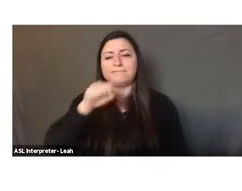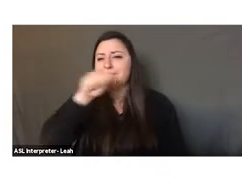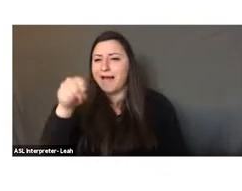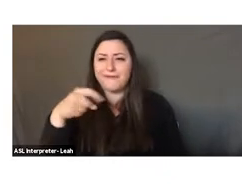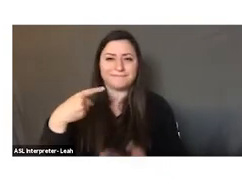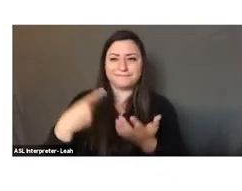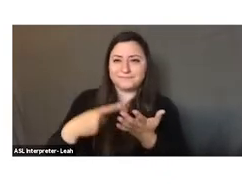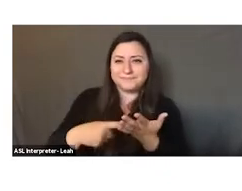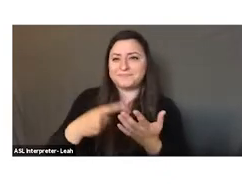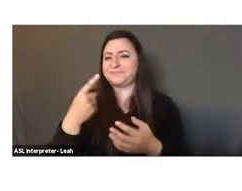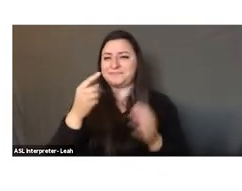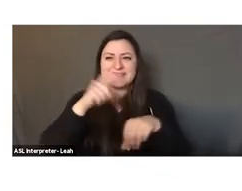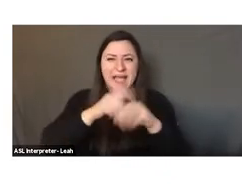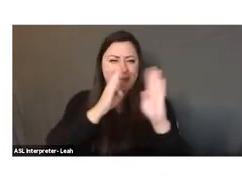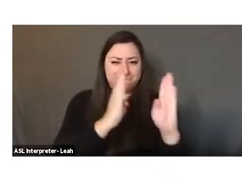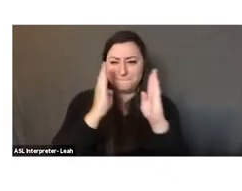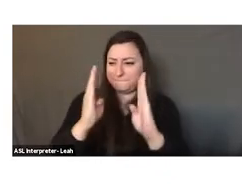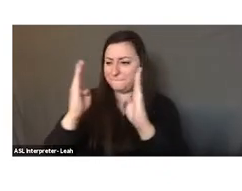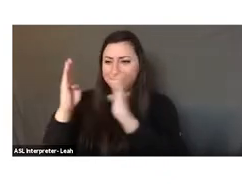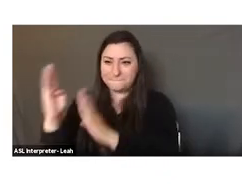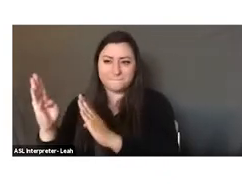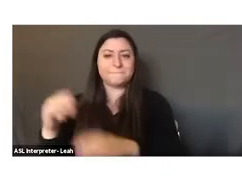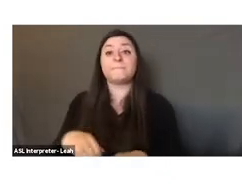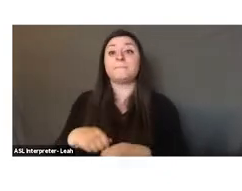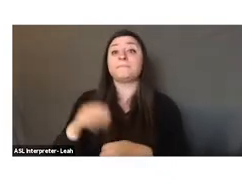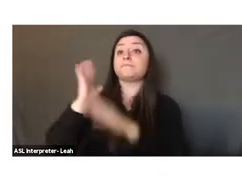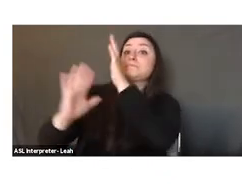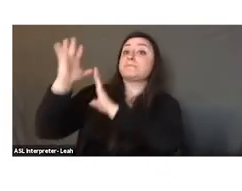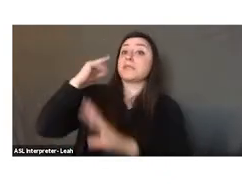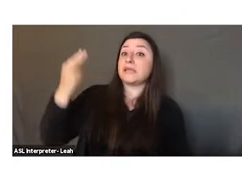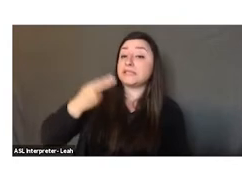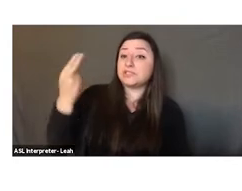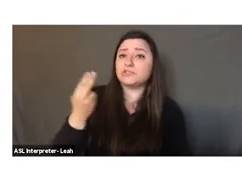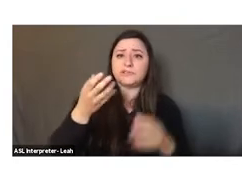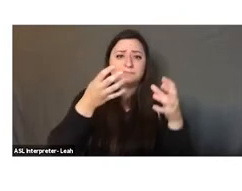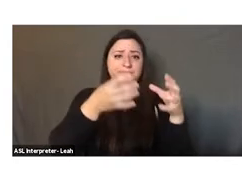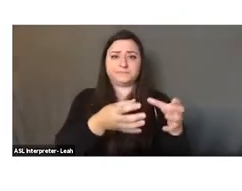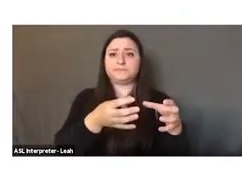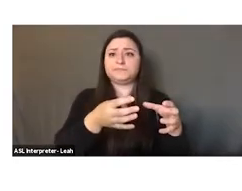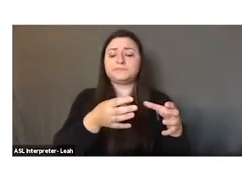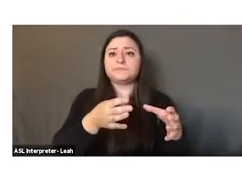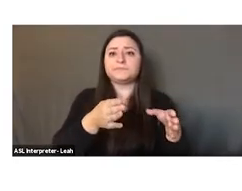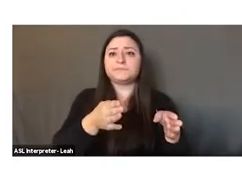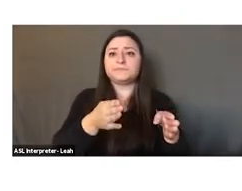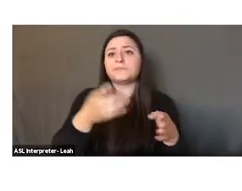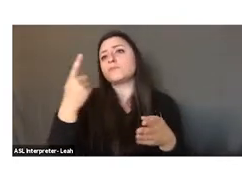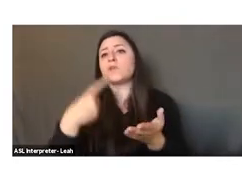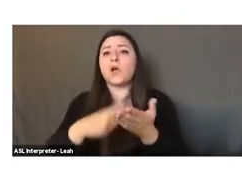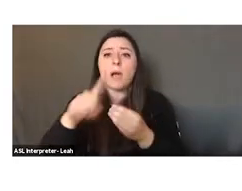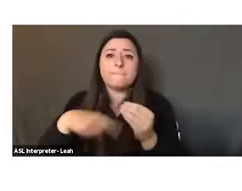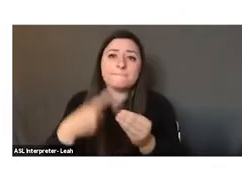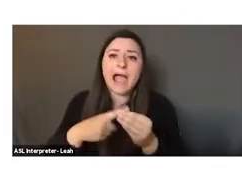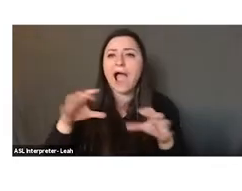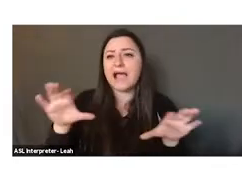periods. Divide prehistory into, especially when we are talking about human